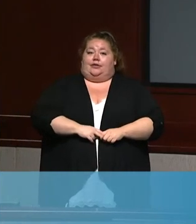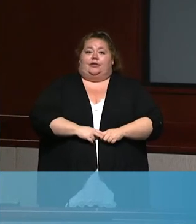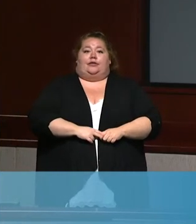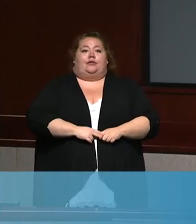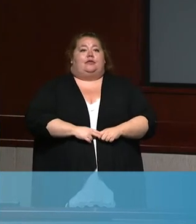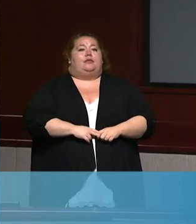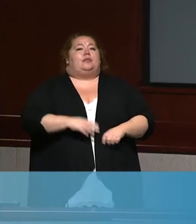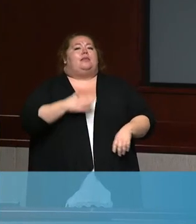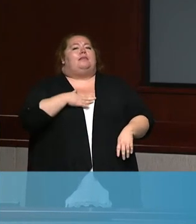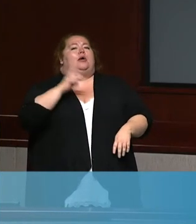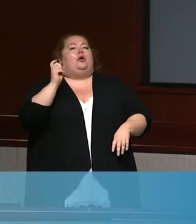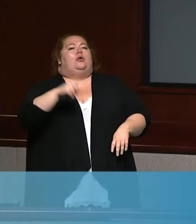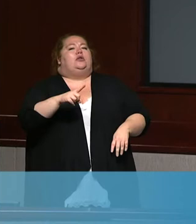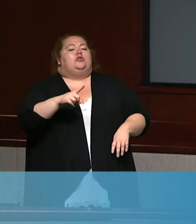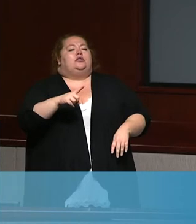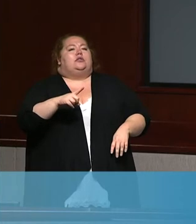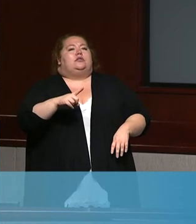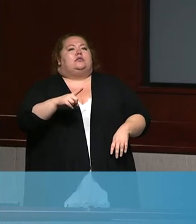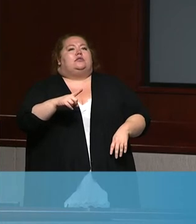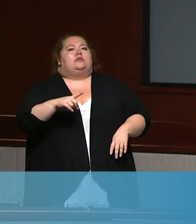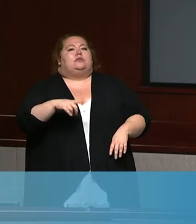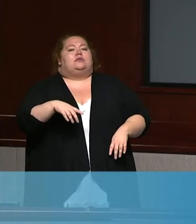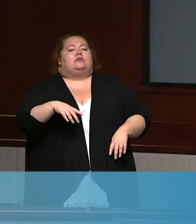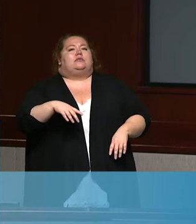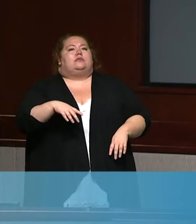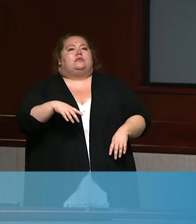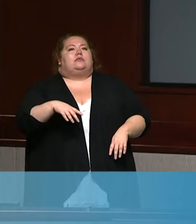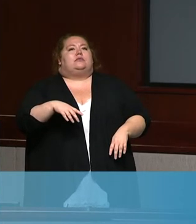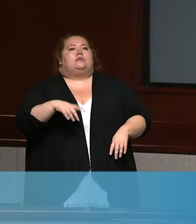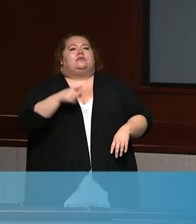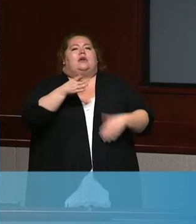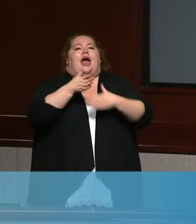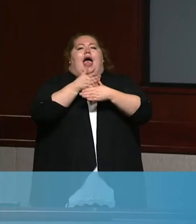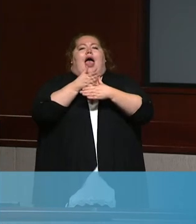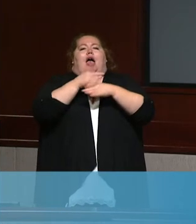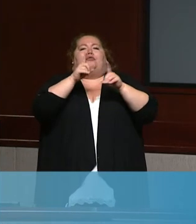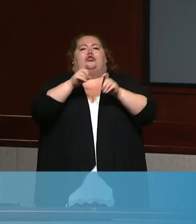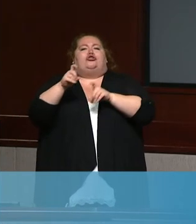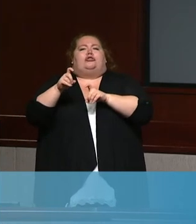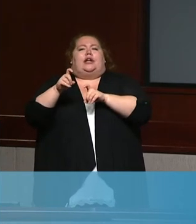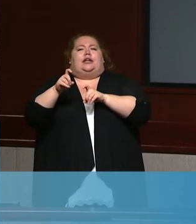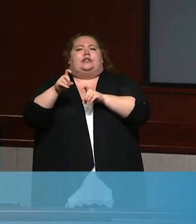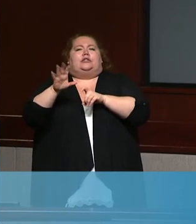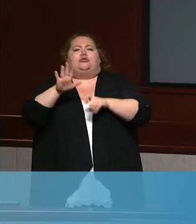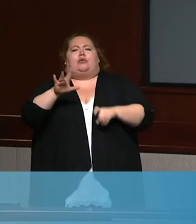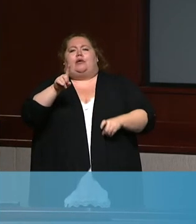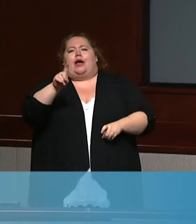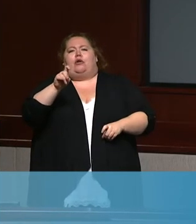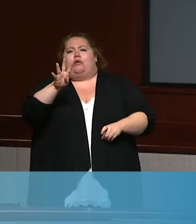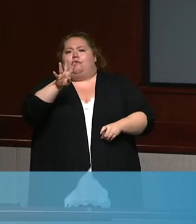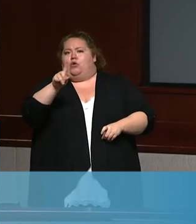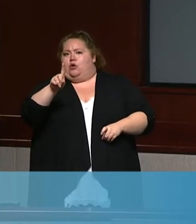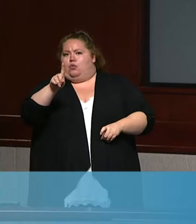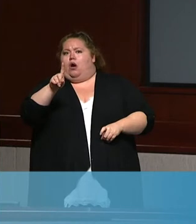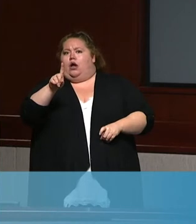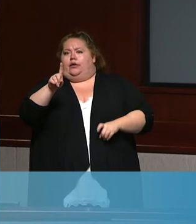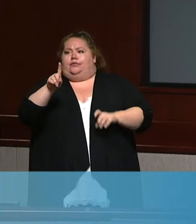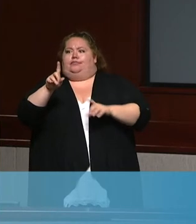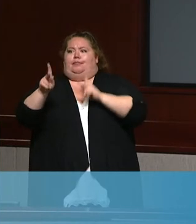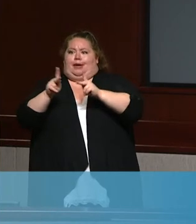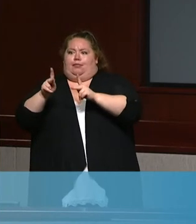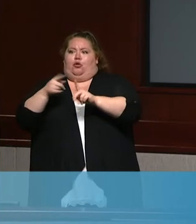So my question right now is, you had mentioned that the average test rate as of Tuesday is 141 people per 100,000.